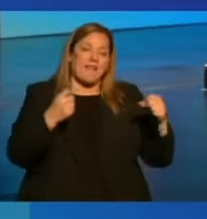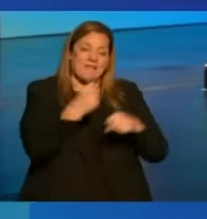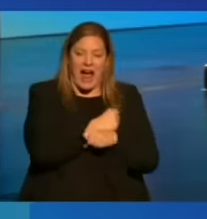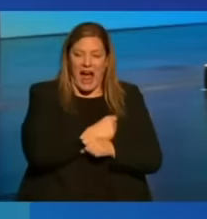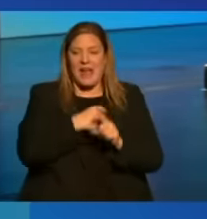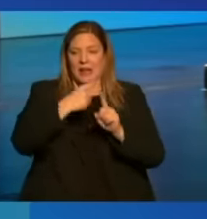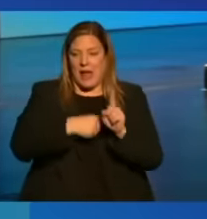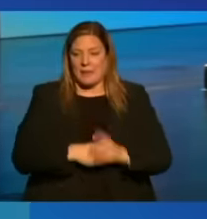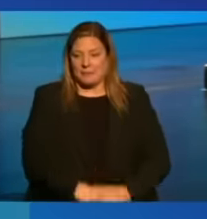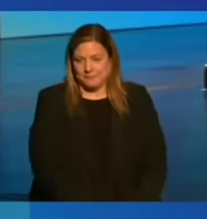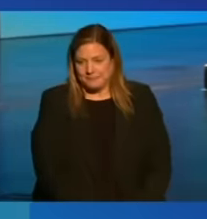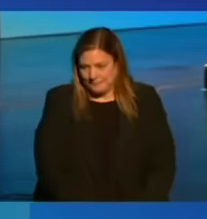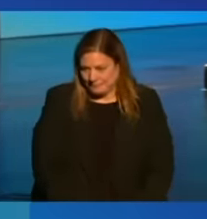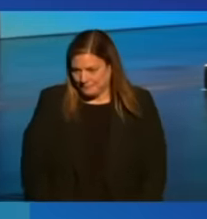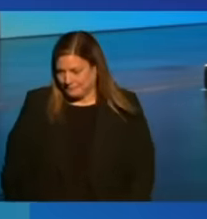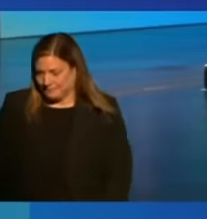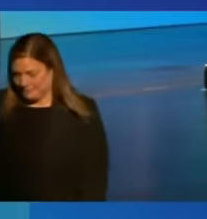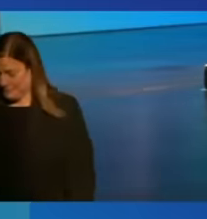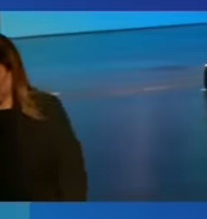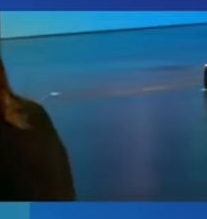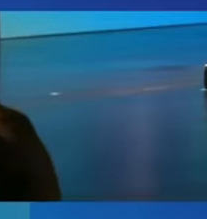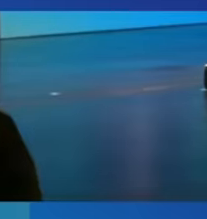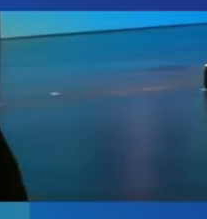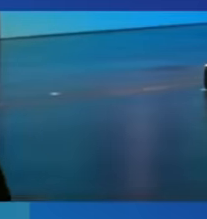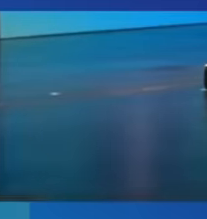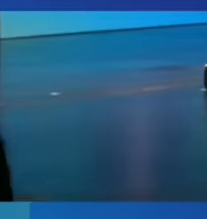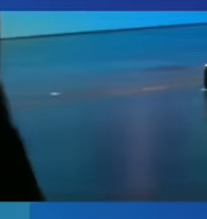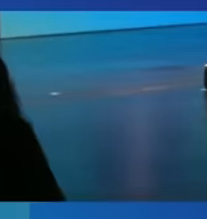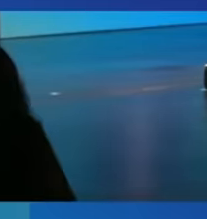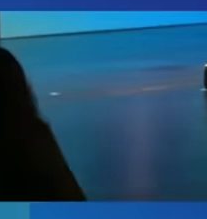change in history.